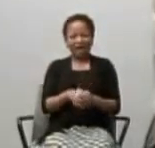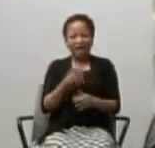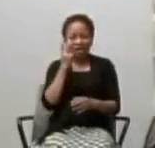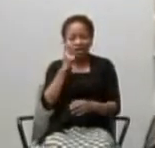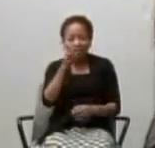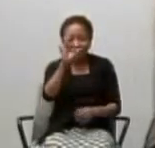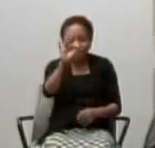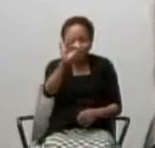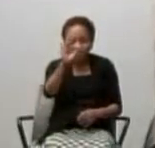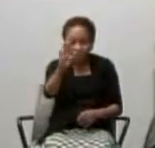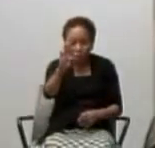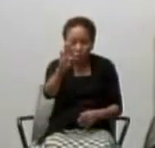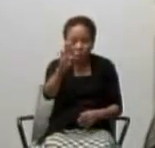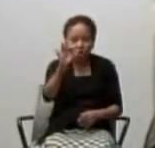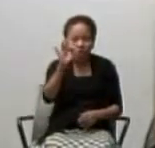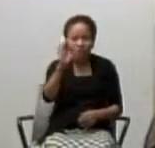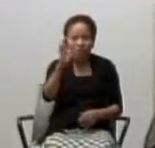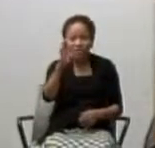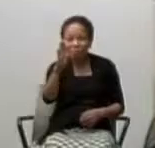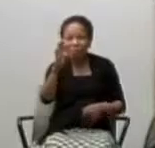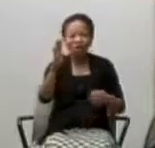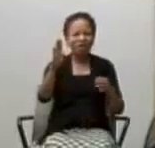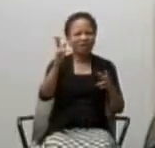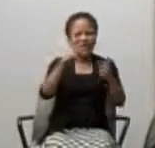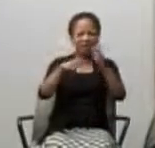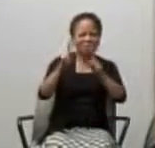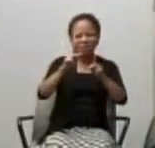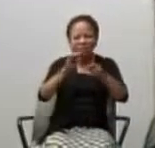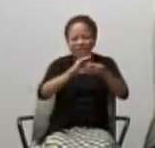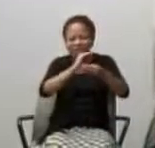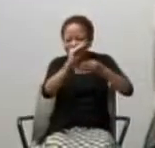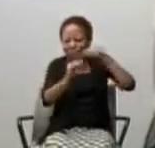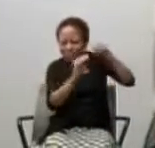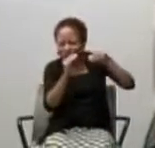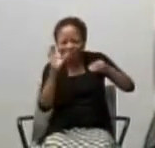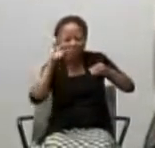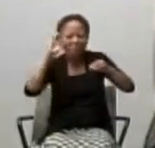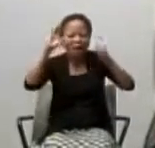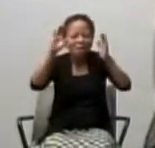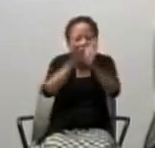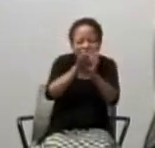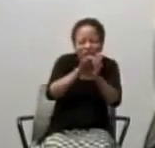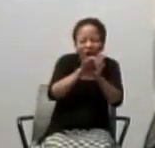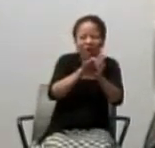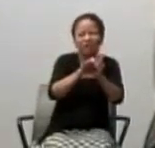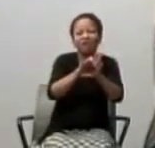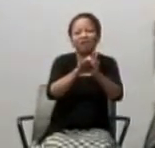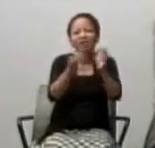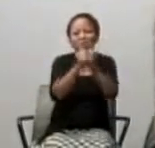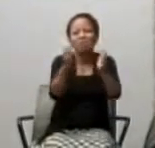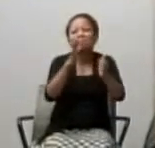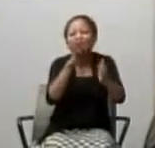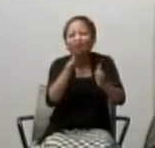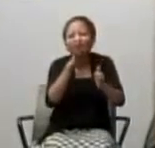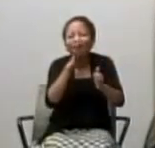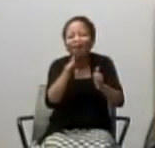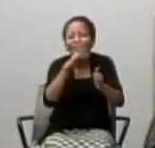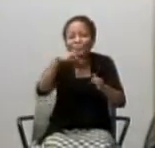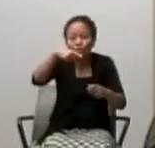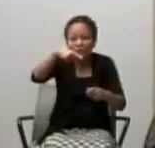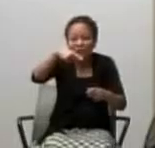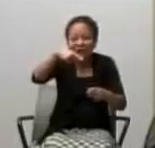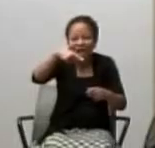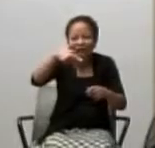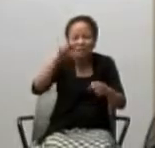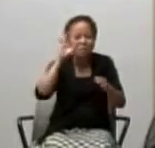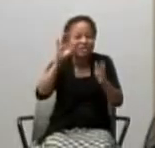pages have been altered and that's important hope. And in doing so, some house